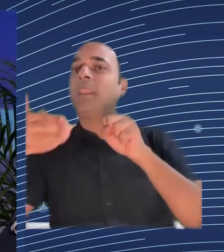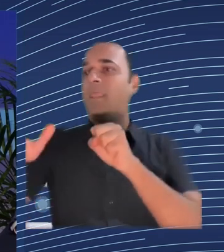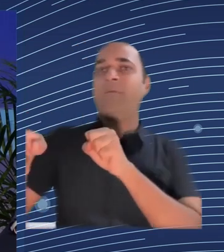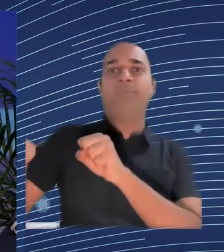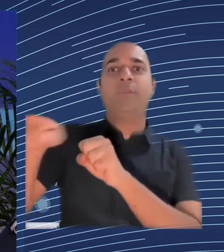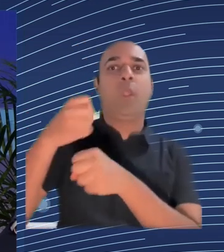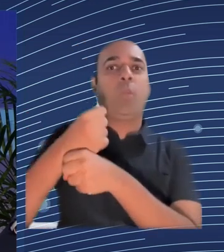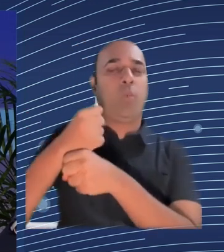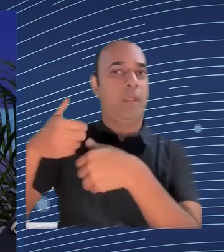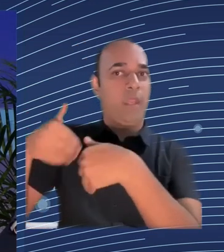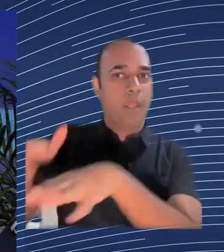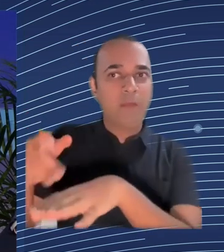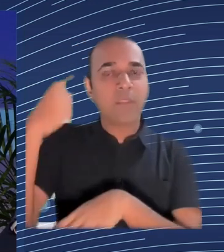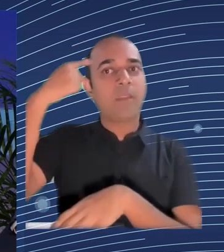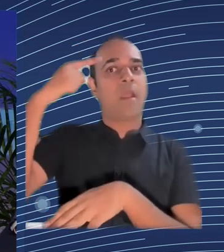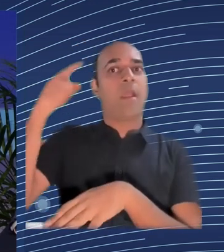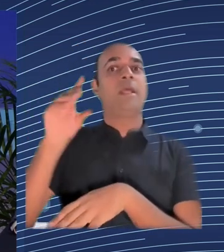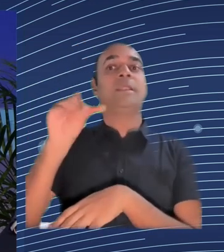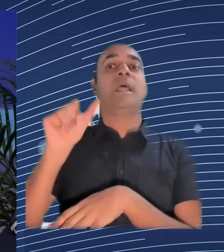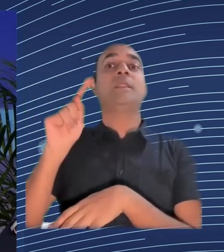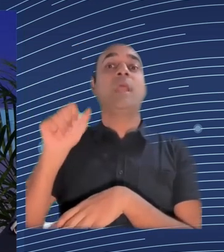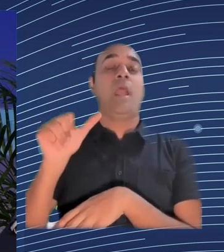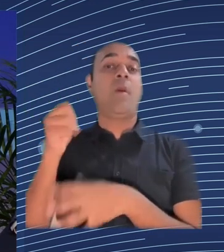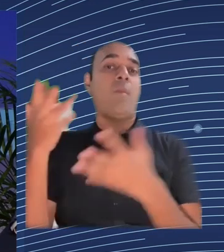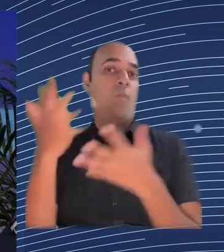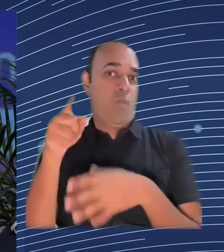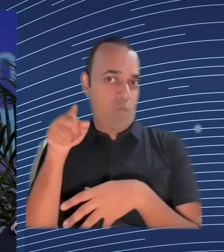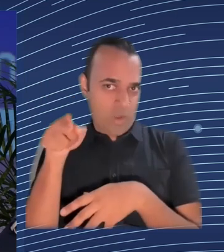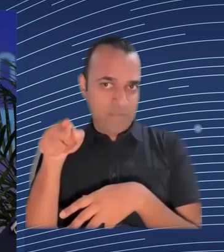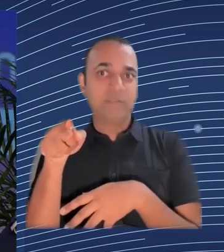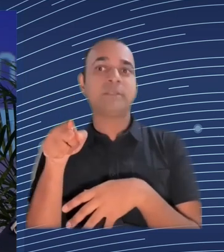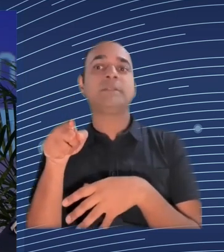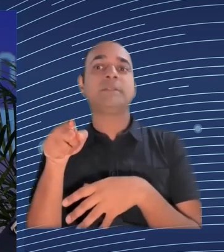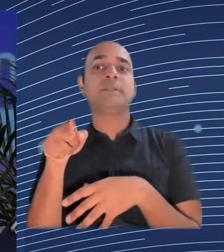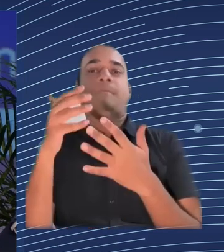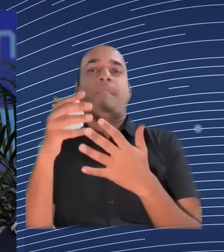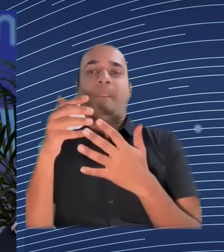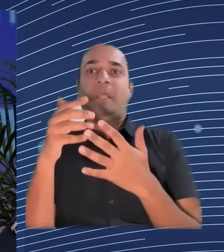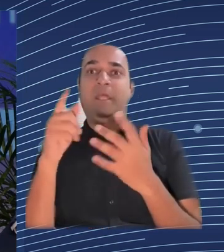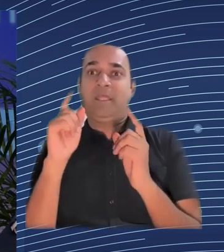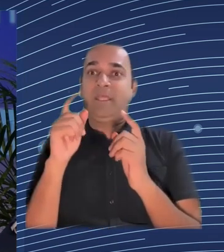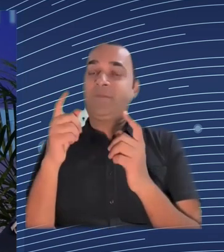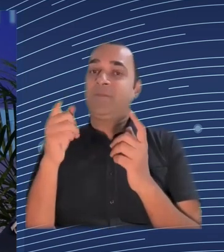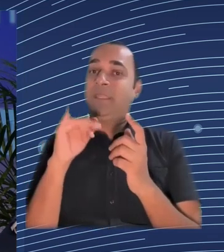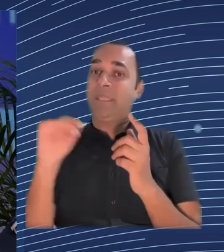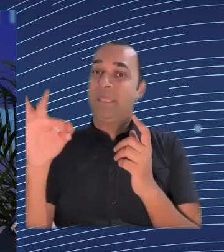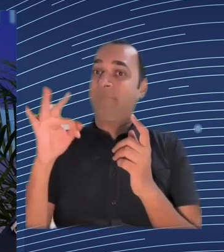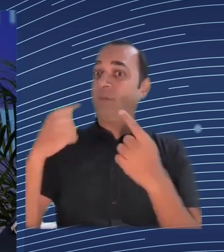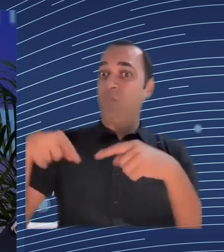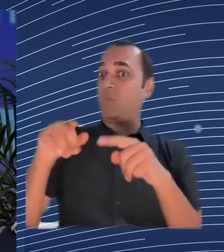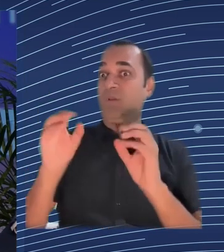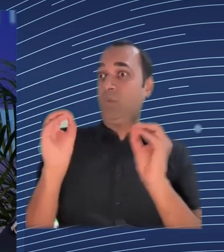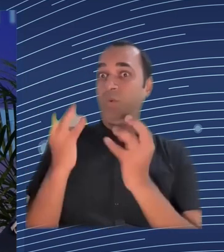injection of dye and then you put they put you in the MRI machine and see see how all your organs are functioning as the blood is processed well